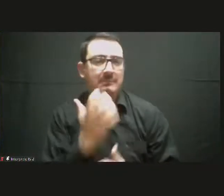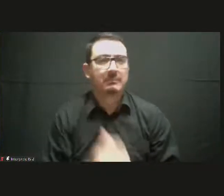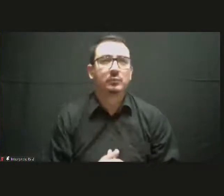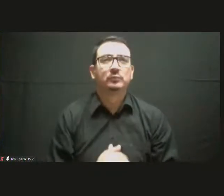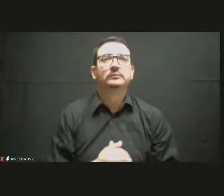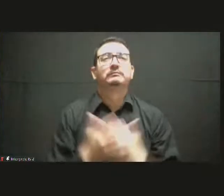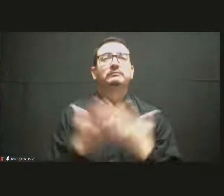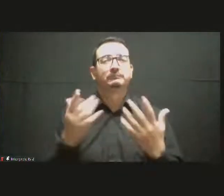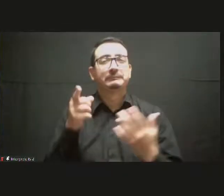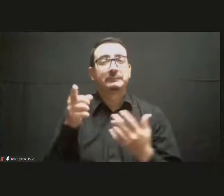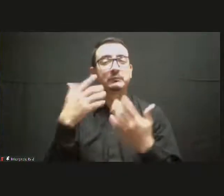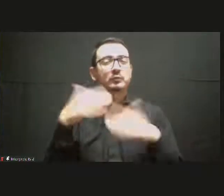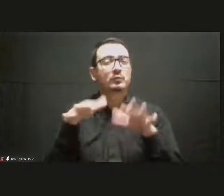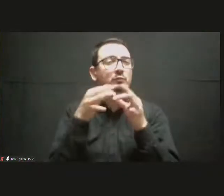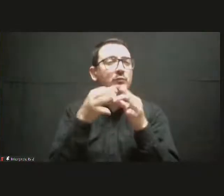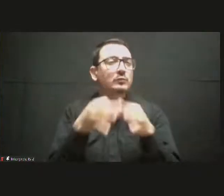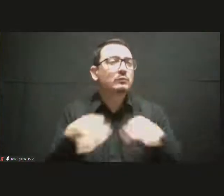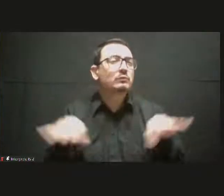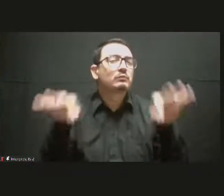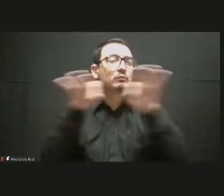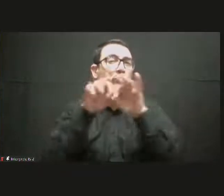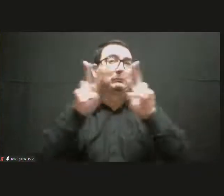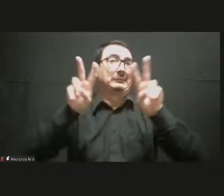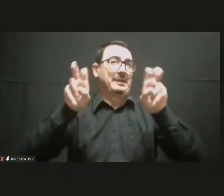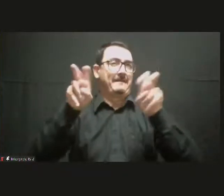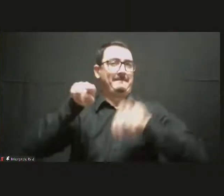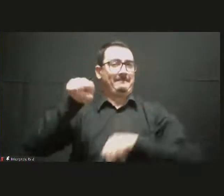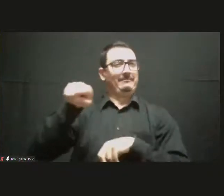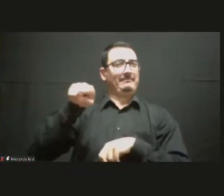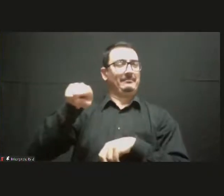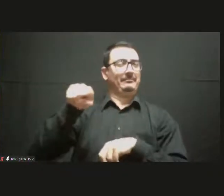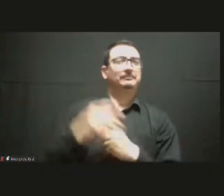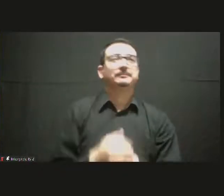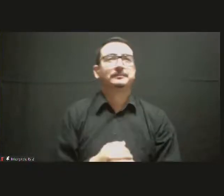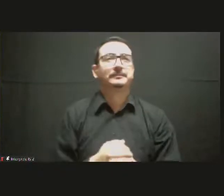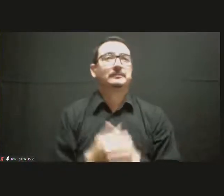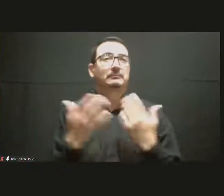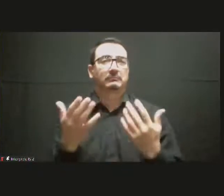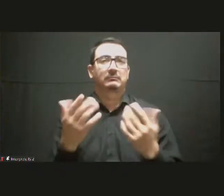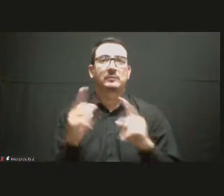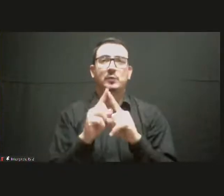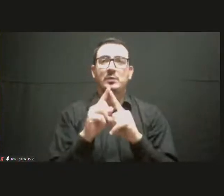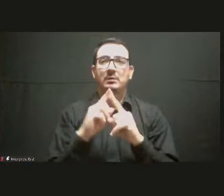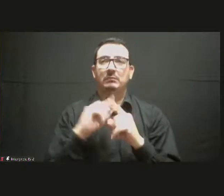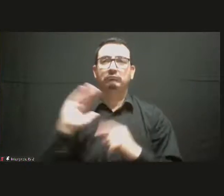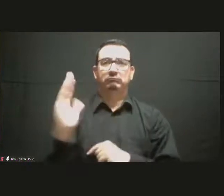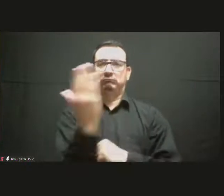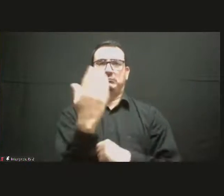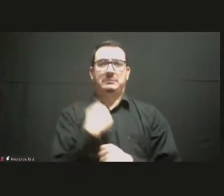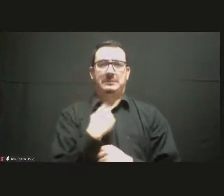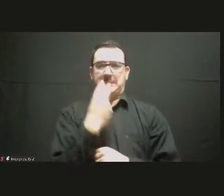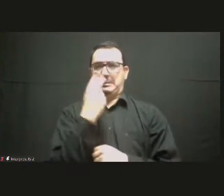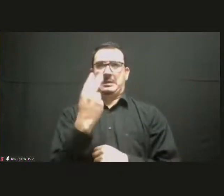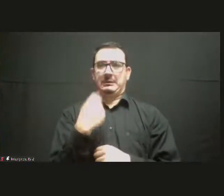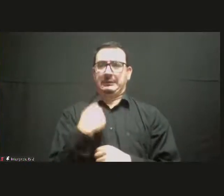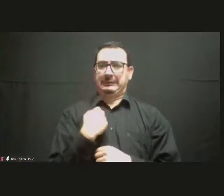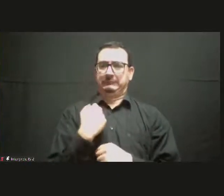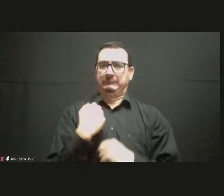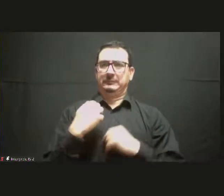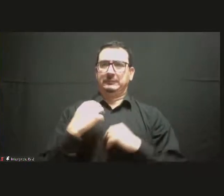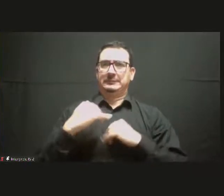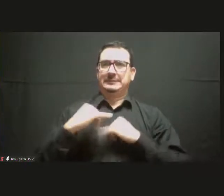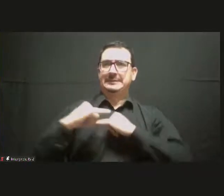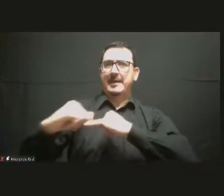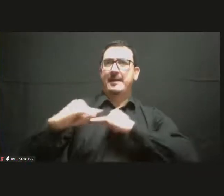really is a mirror of the continent of opportunity when we speak about Africa. And that is so important. We need the good news from